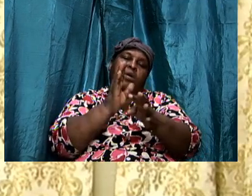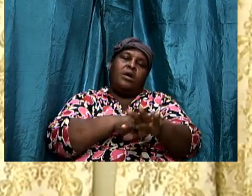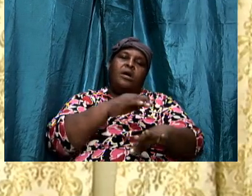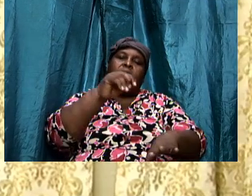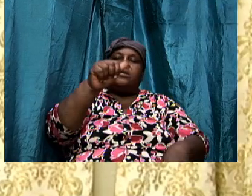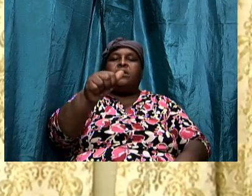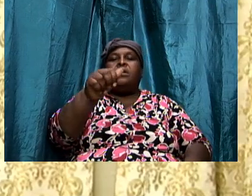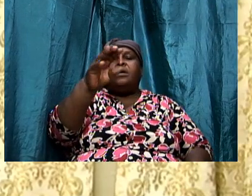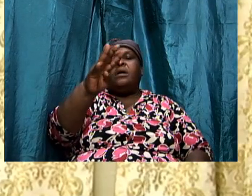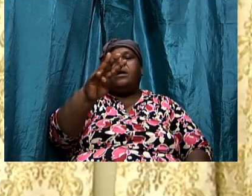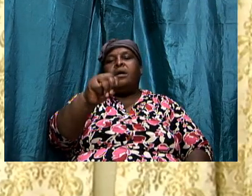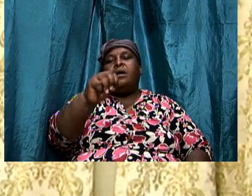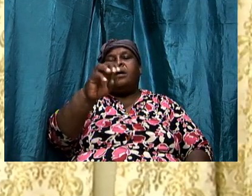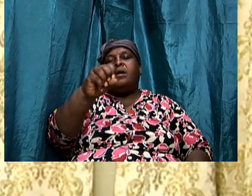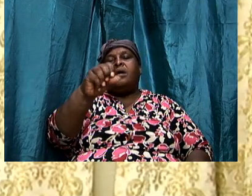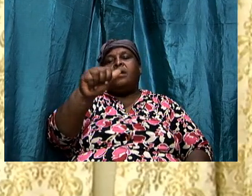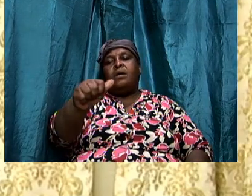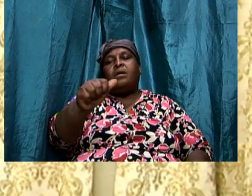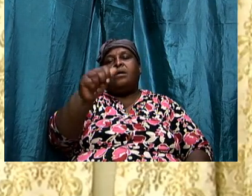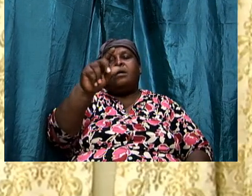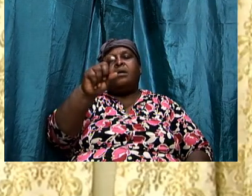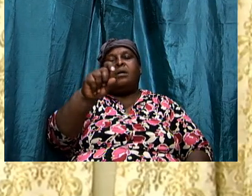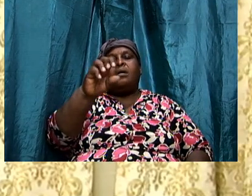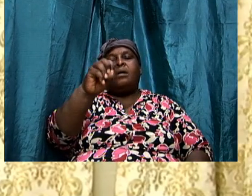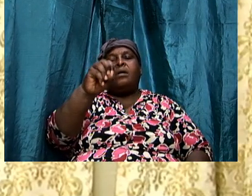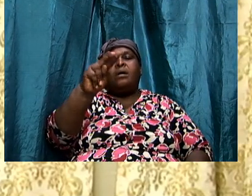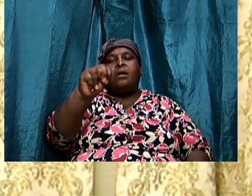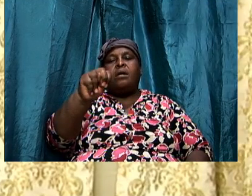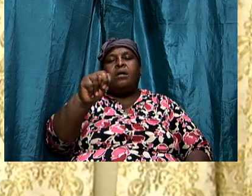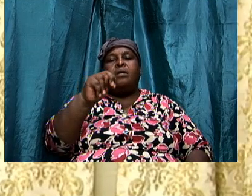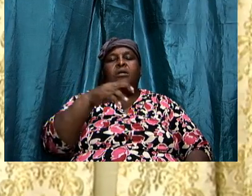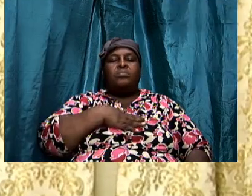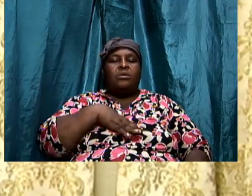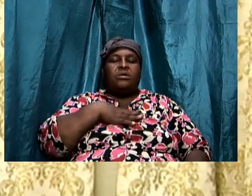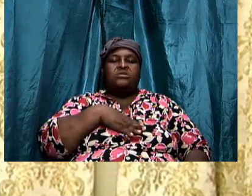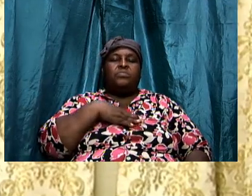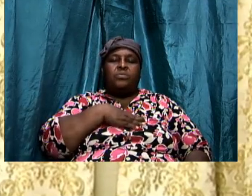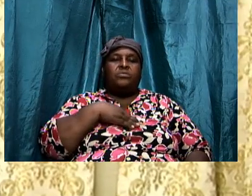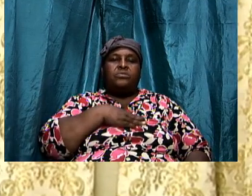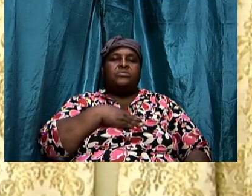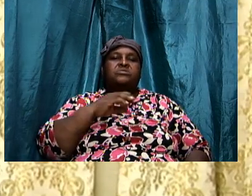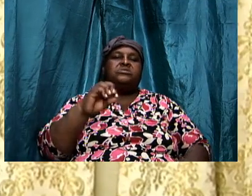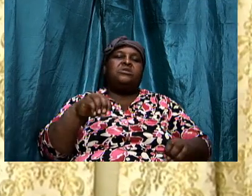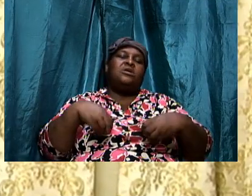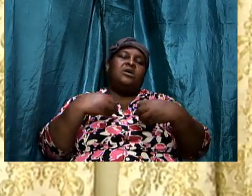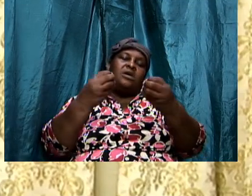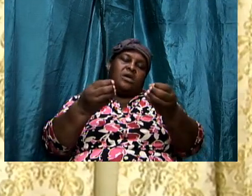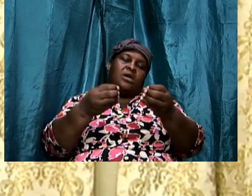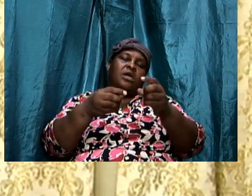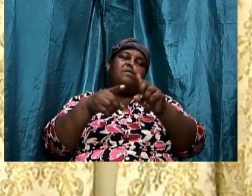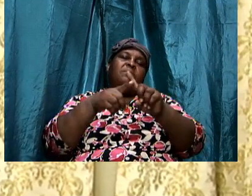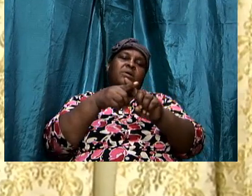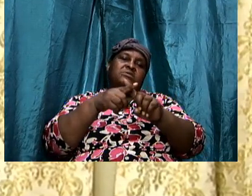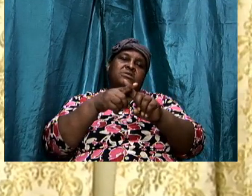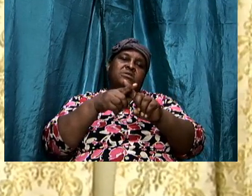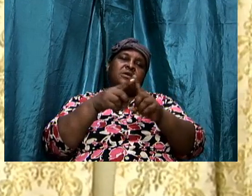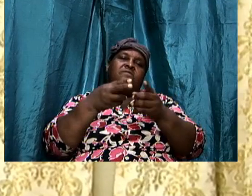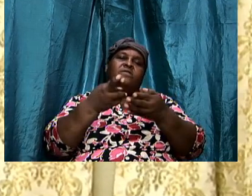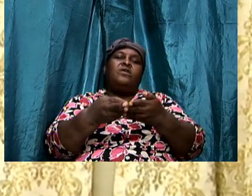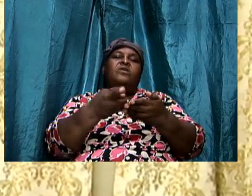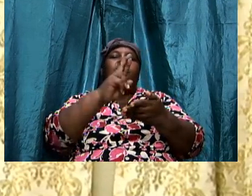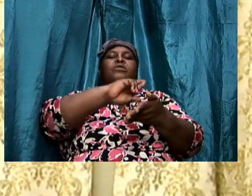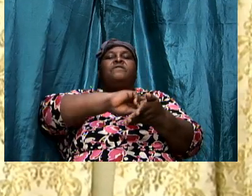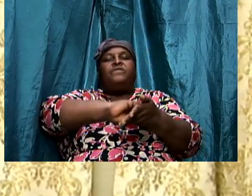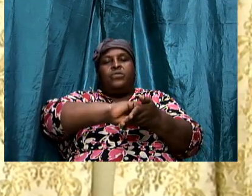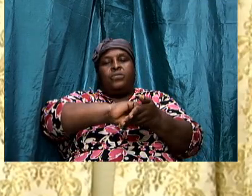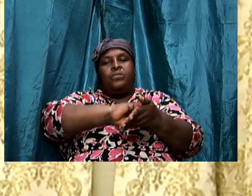asking you, please, please, give a positive review of the book. Say what you have learned from